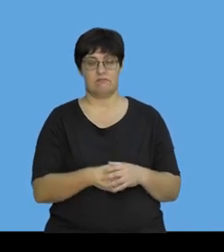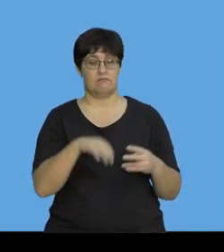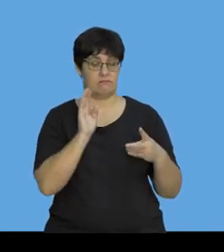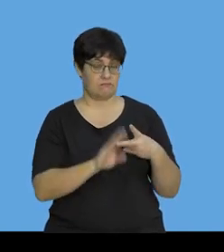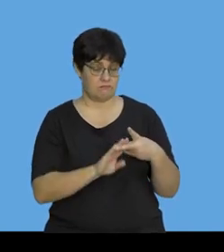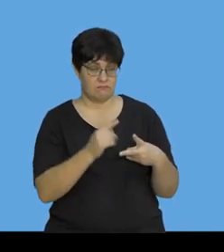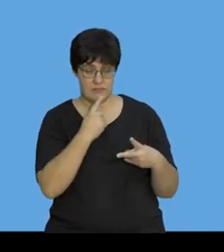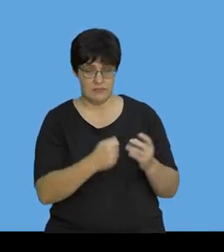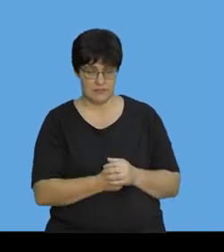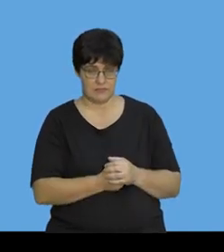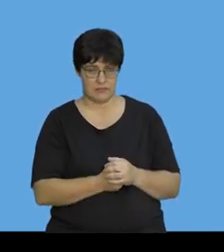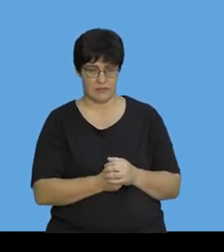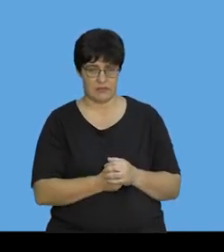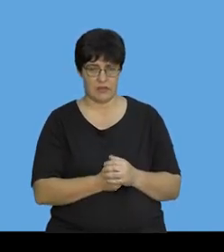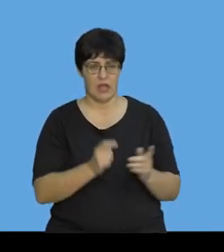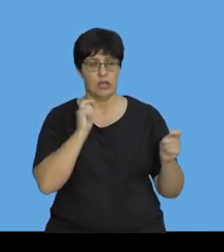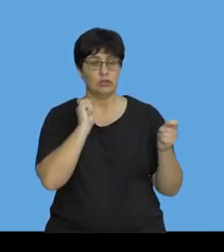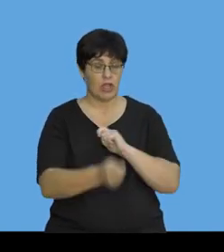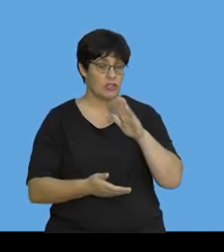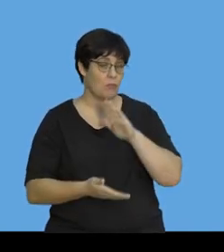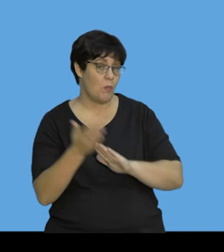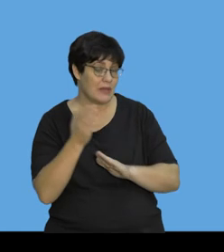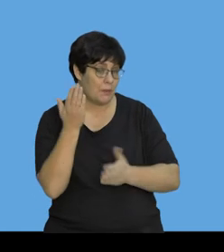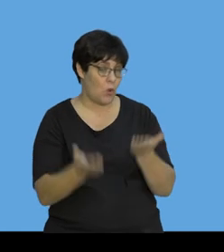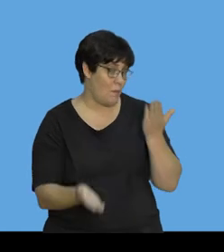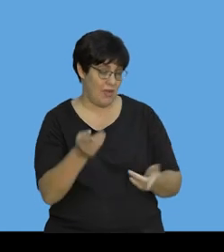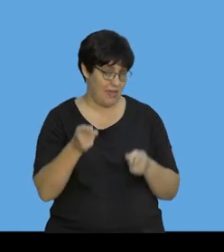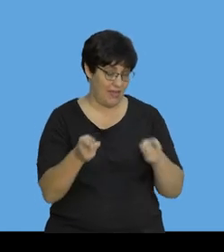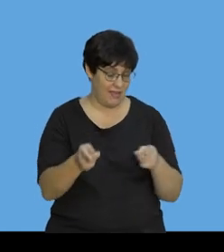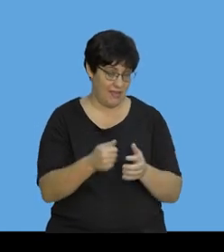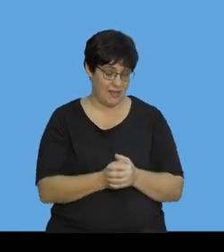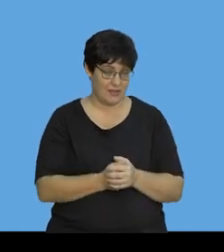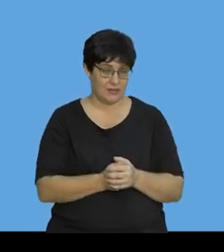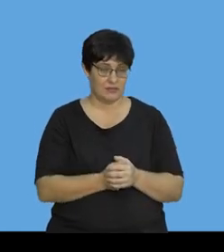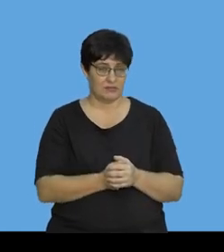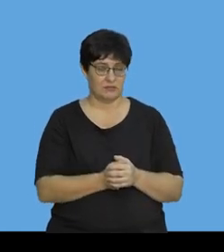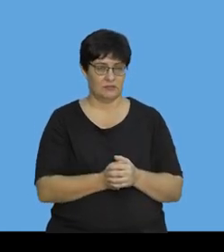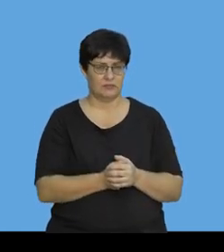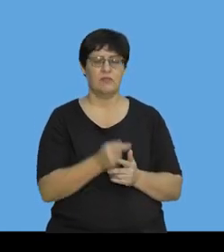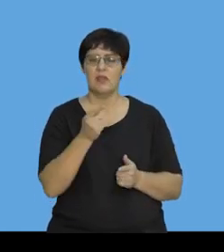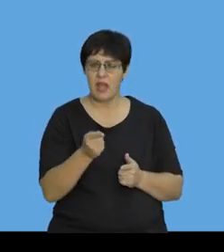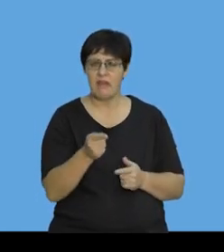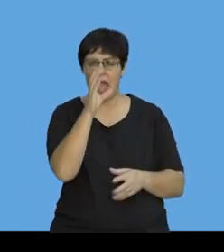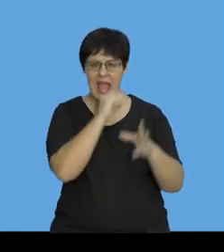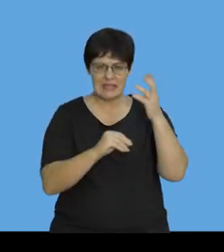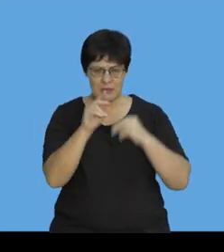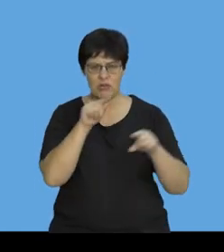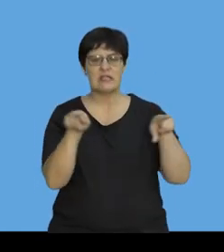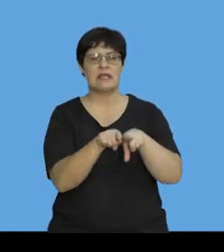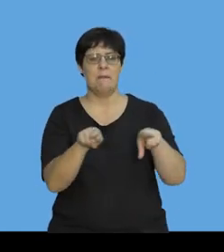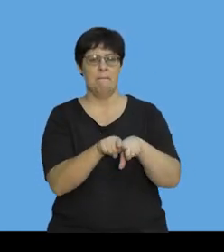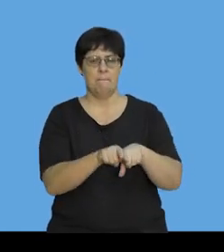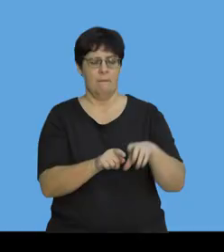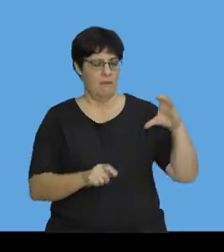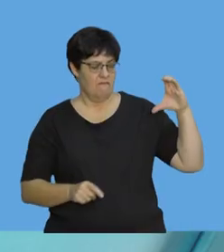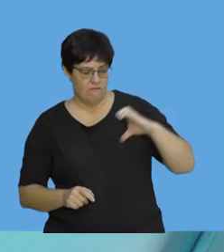Then they say, how does the change in momentum compare? If they experience the